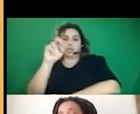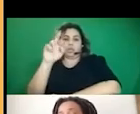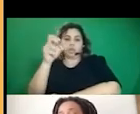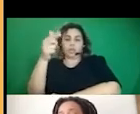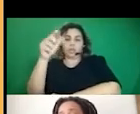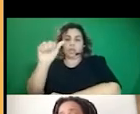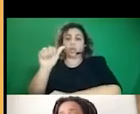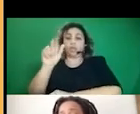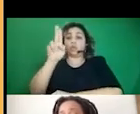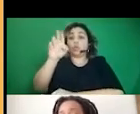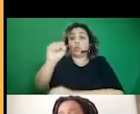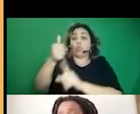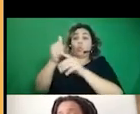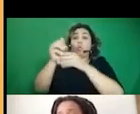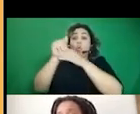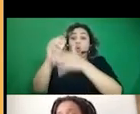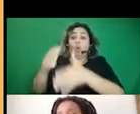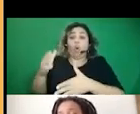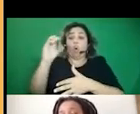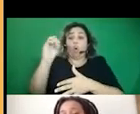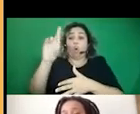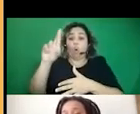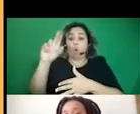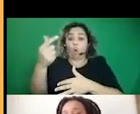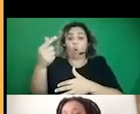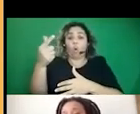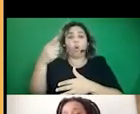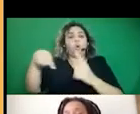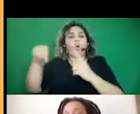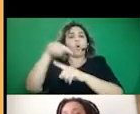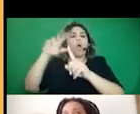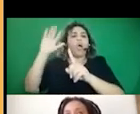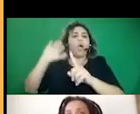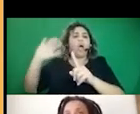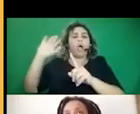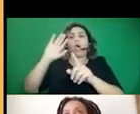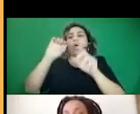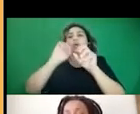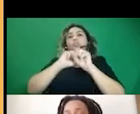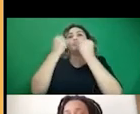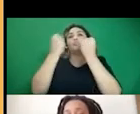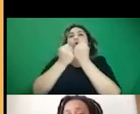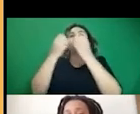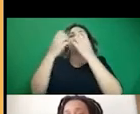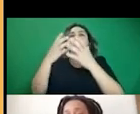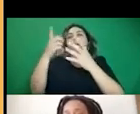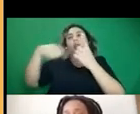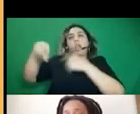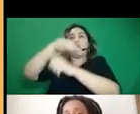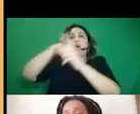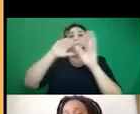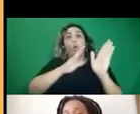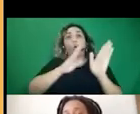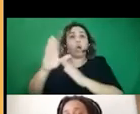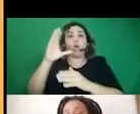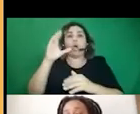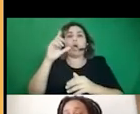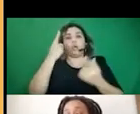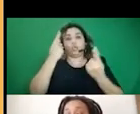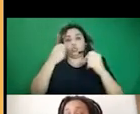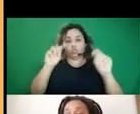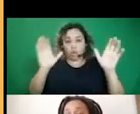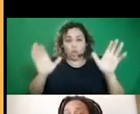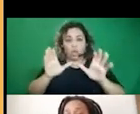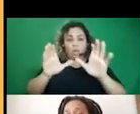of the US org, which was a, like a socialist organization that was organizing on the campus